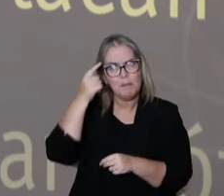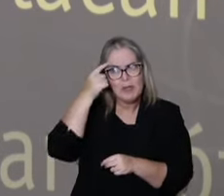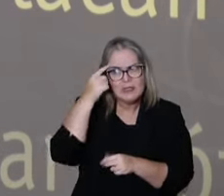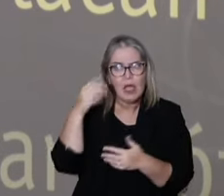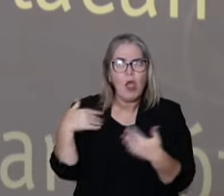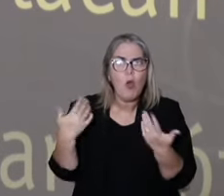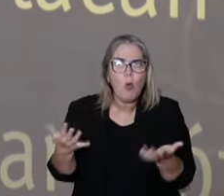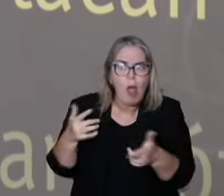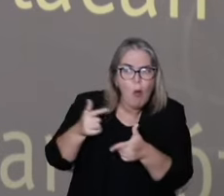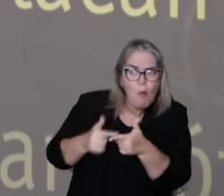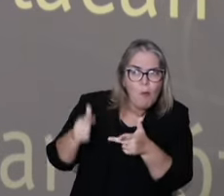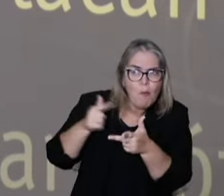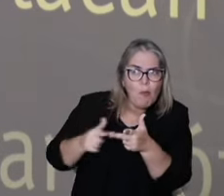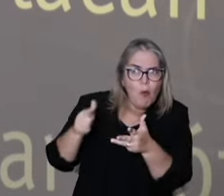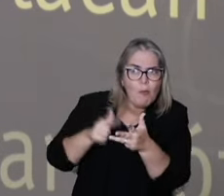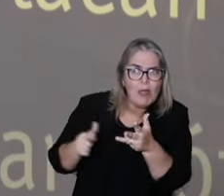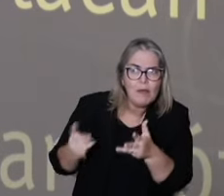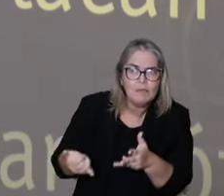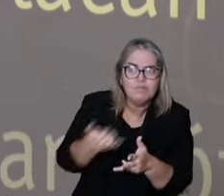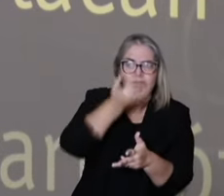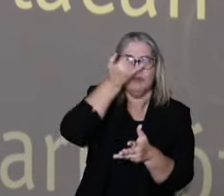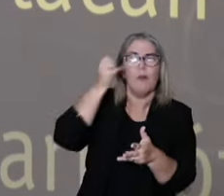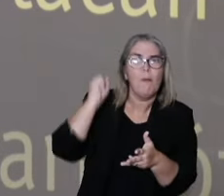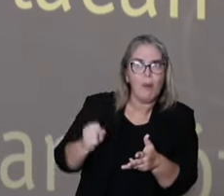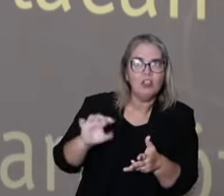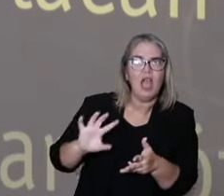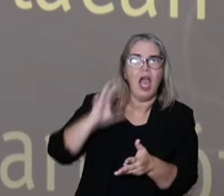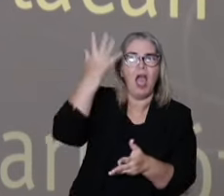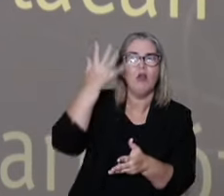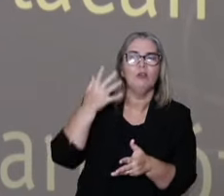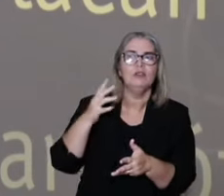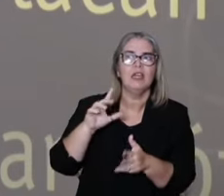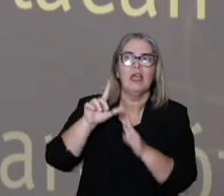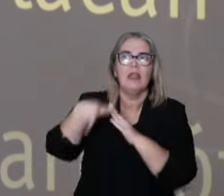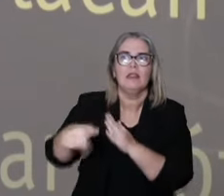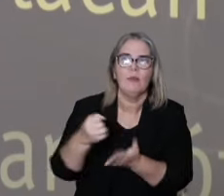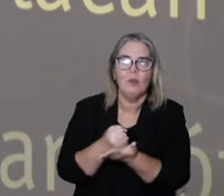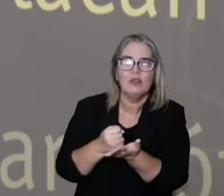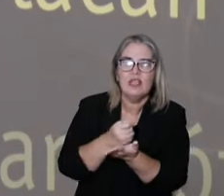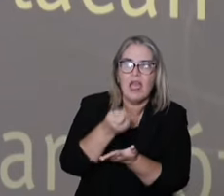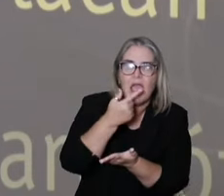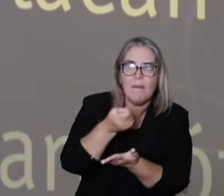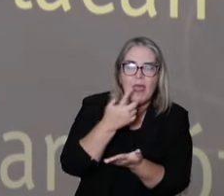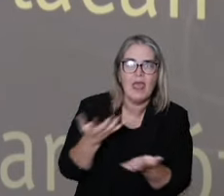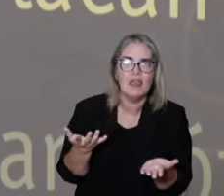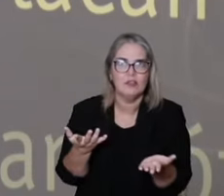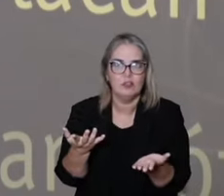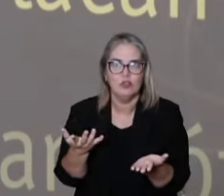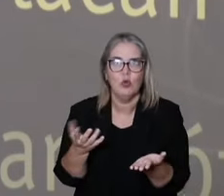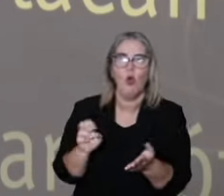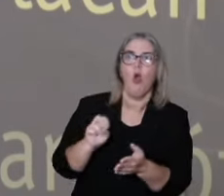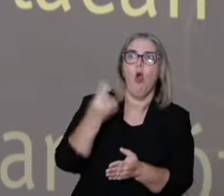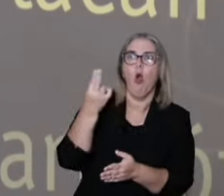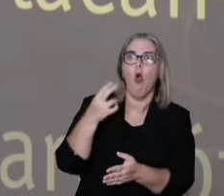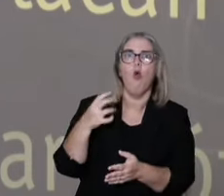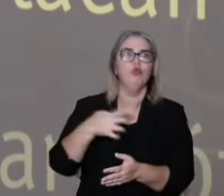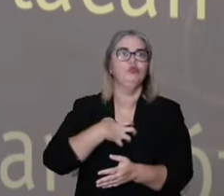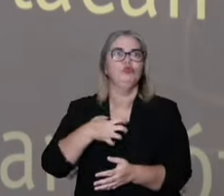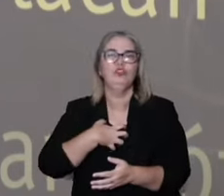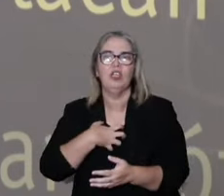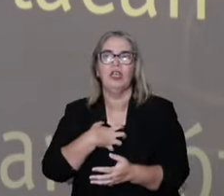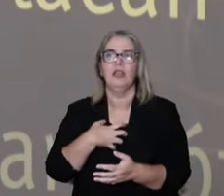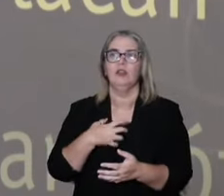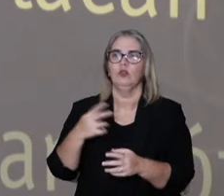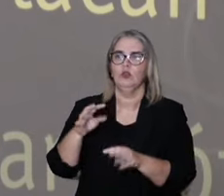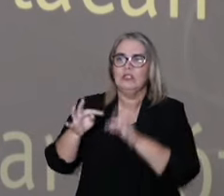considering the kind of damage or the atrogyny is the kind of problems that we produce